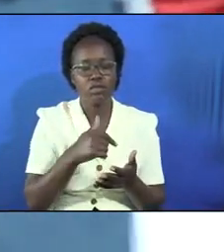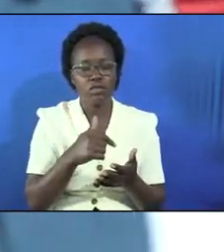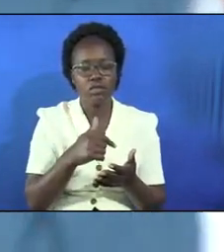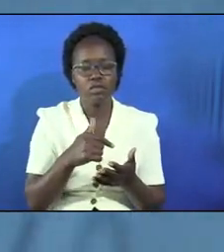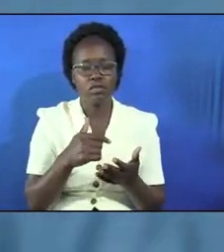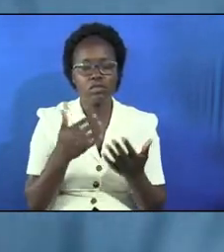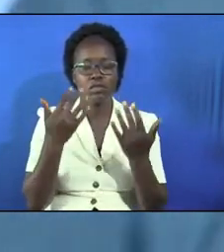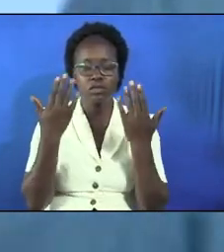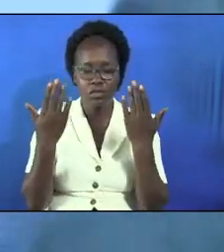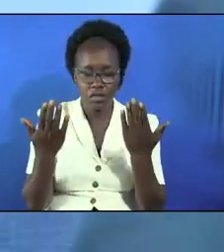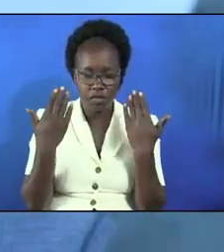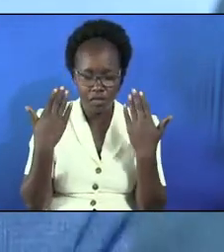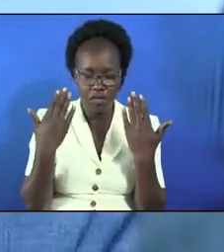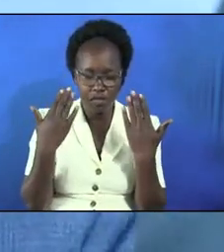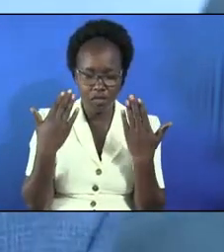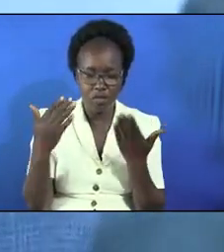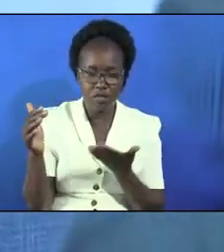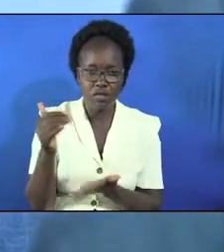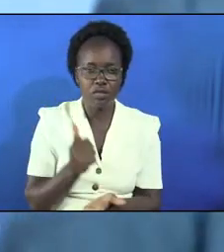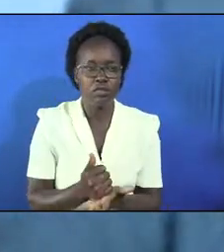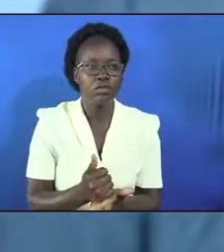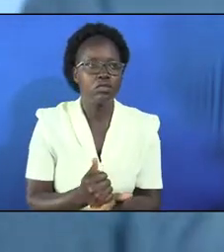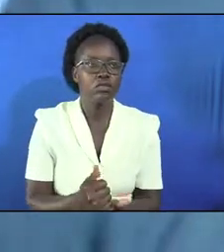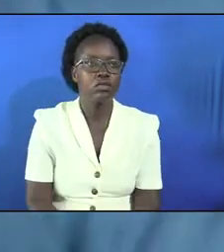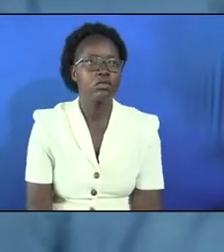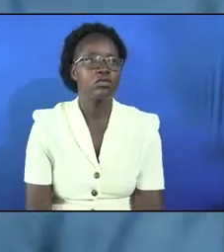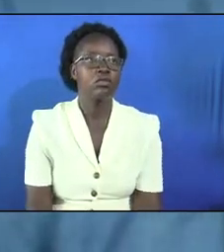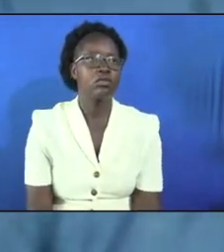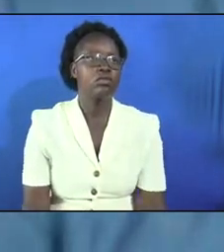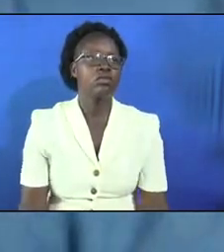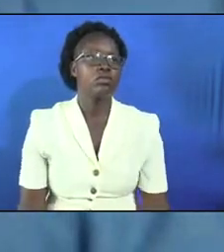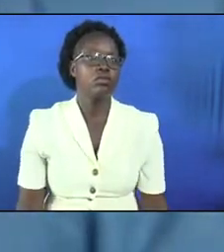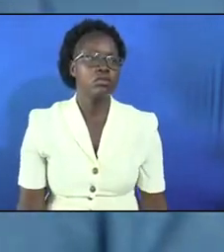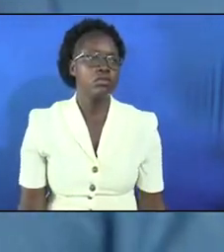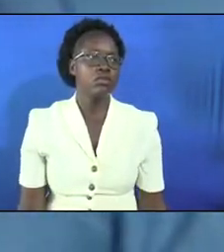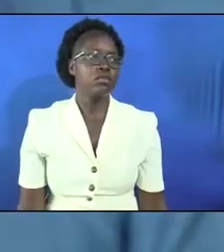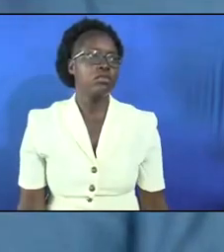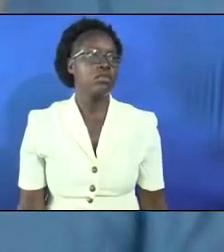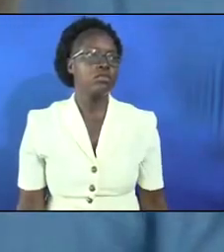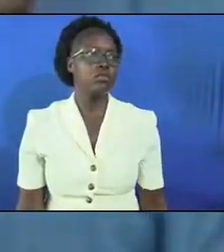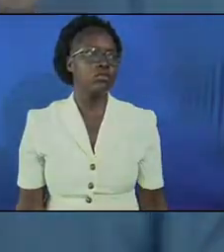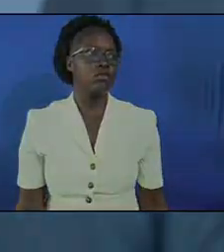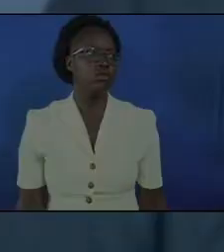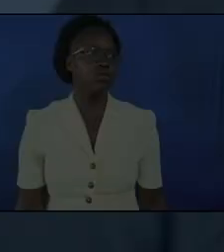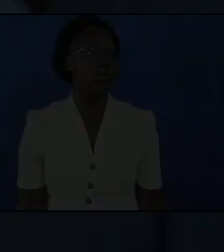with us now and forever more amen may the lord bless you